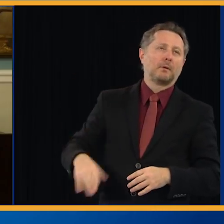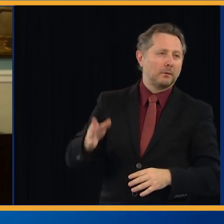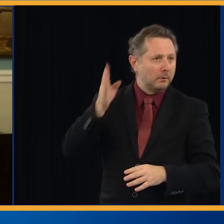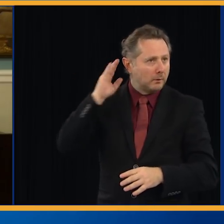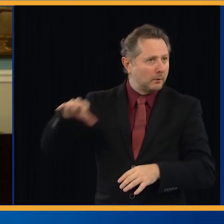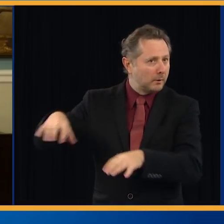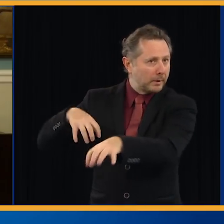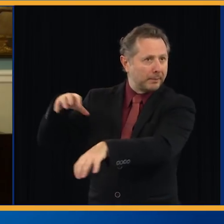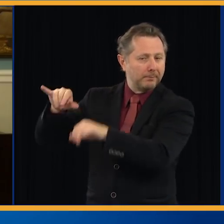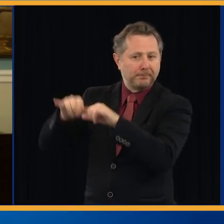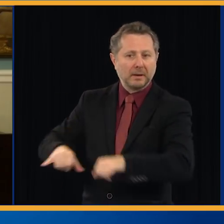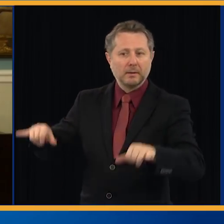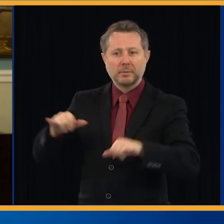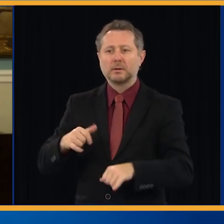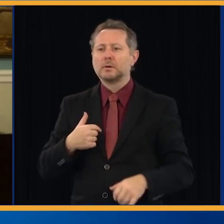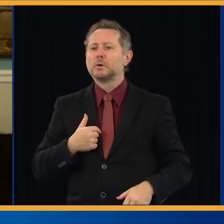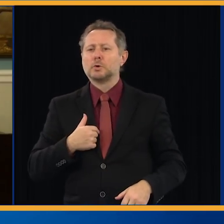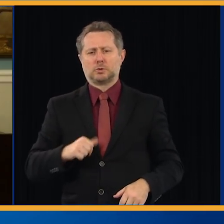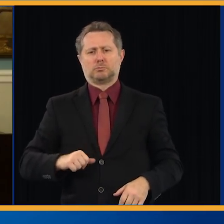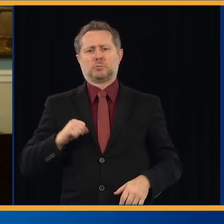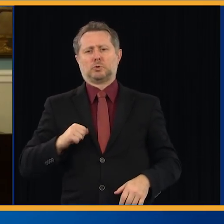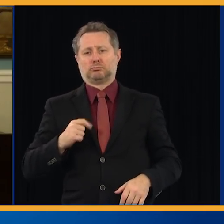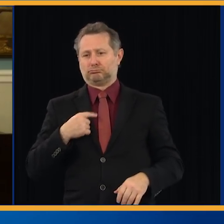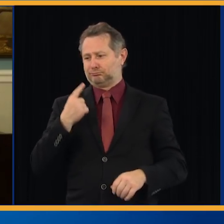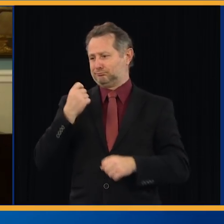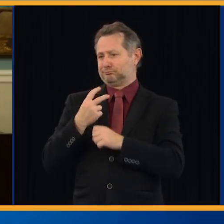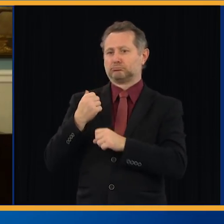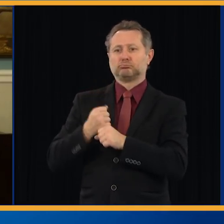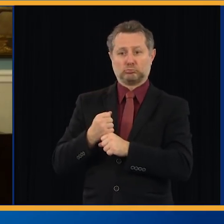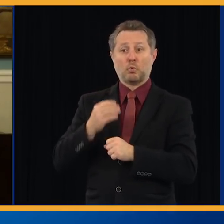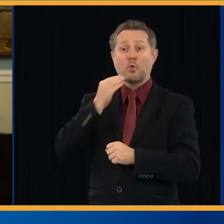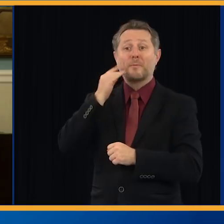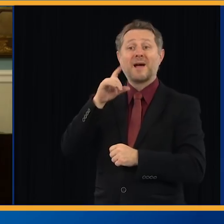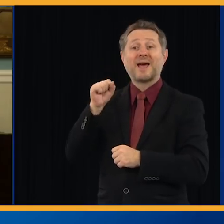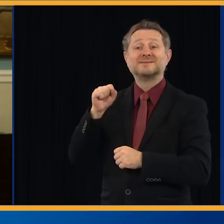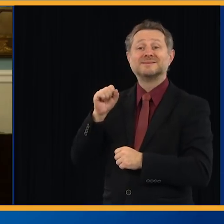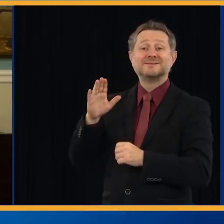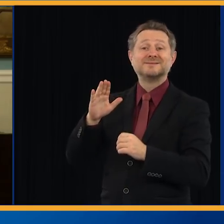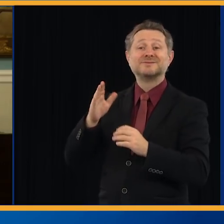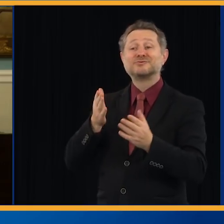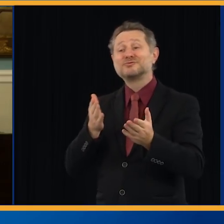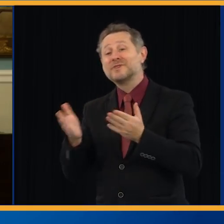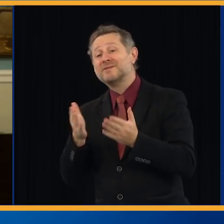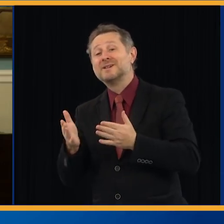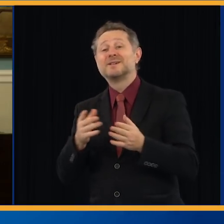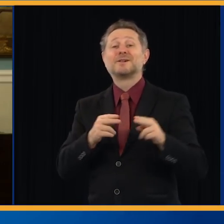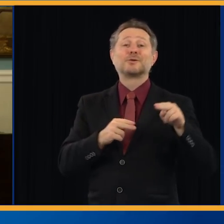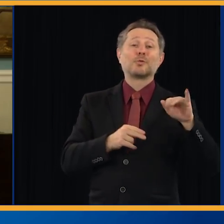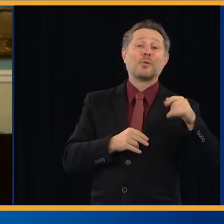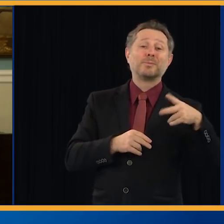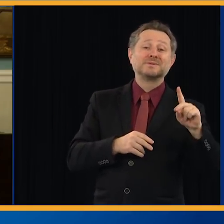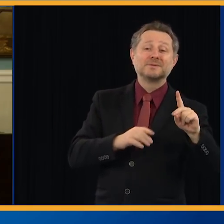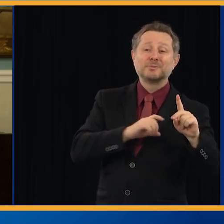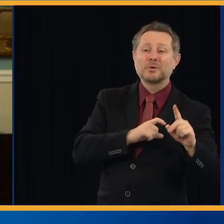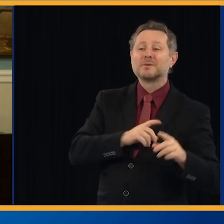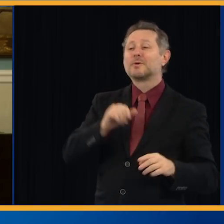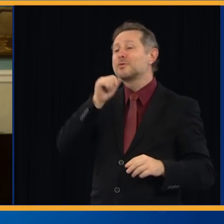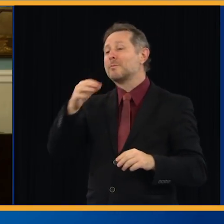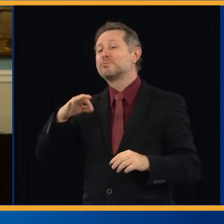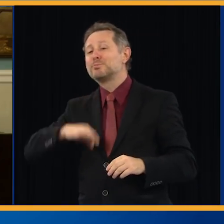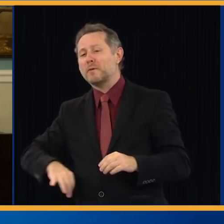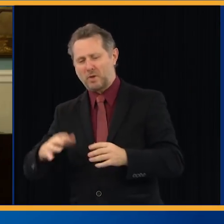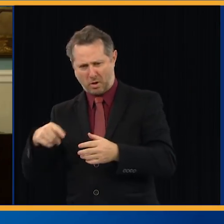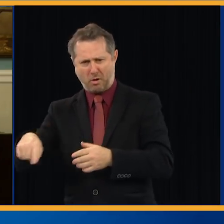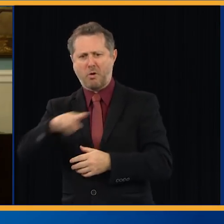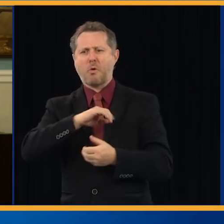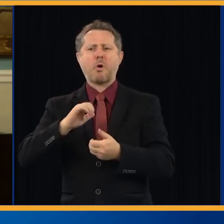years, the homeless services, NYPD, nonprofit organizations, we got together and we said, we're not allowing that anymore. We shut them down and we found it